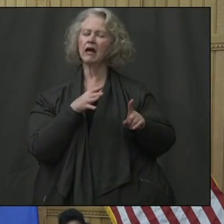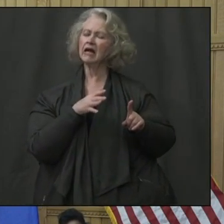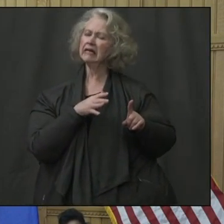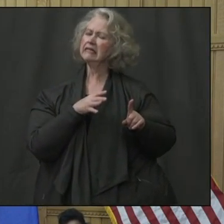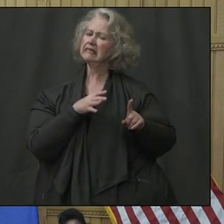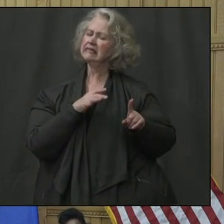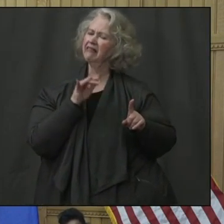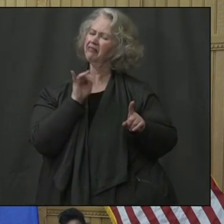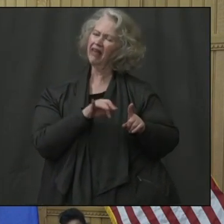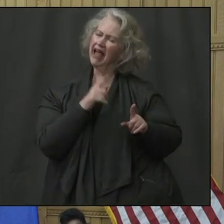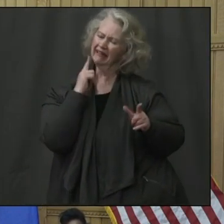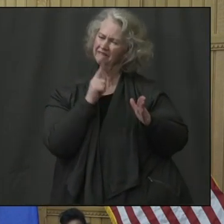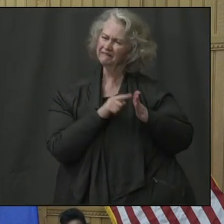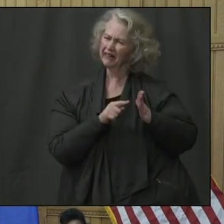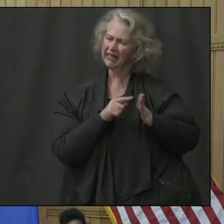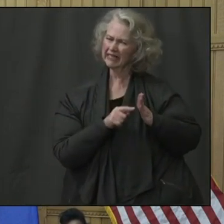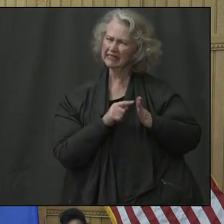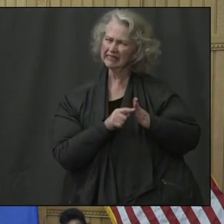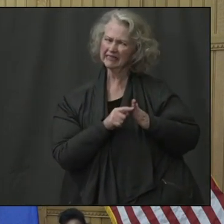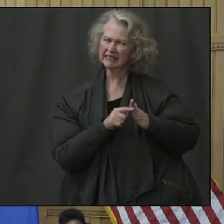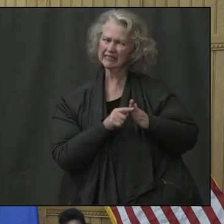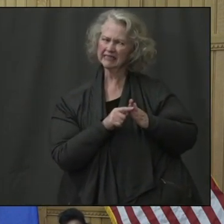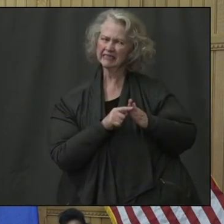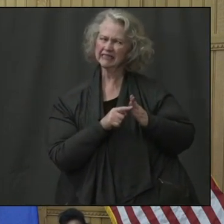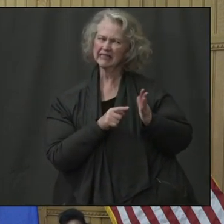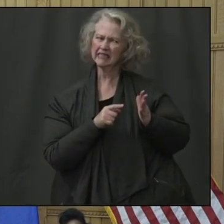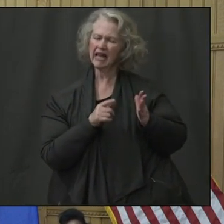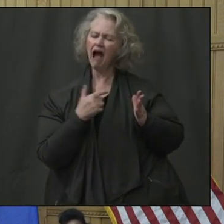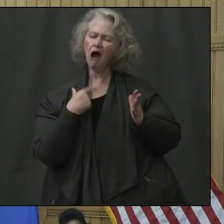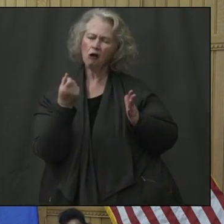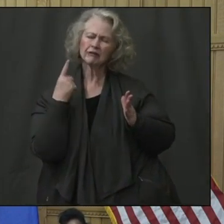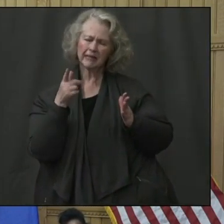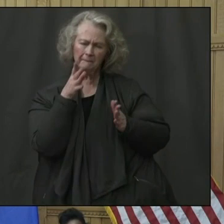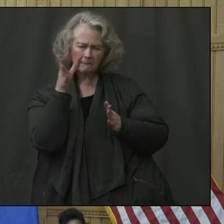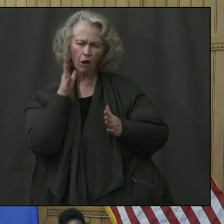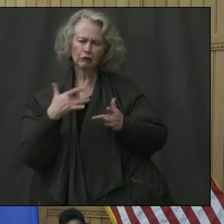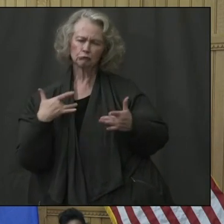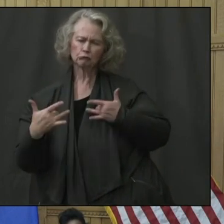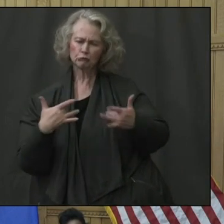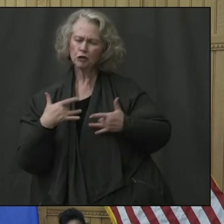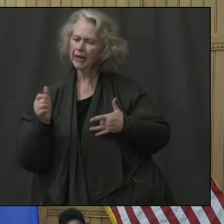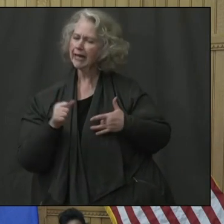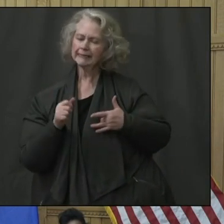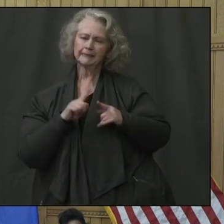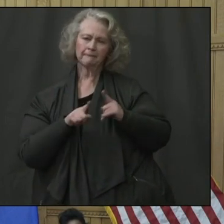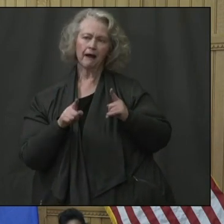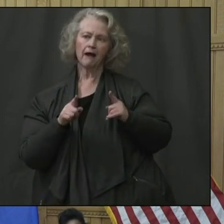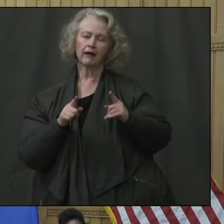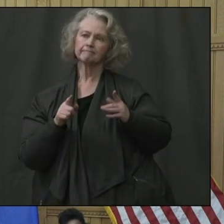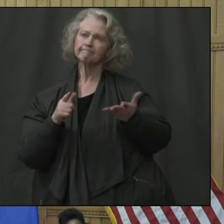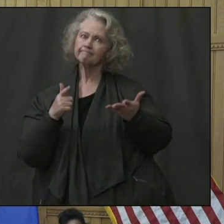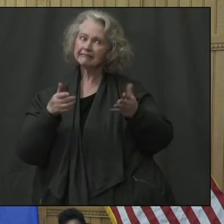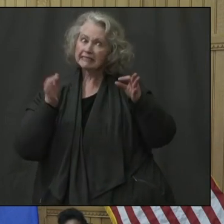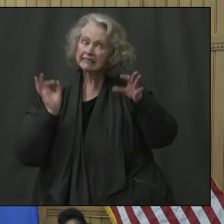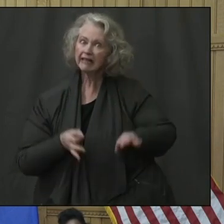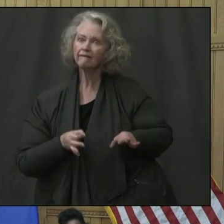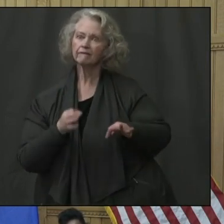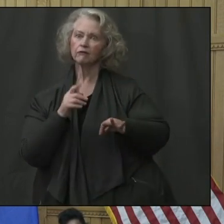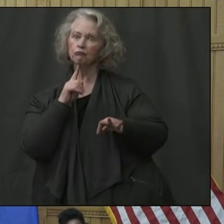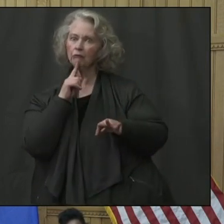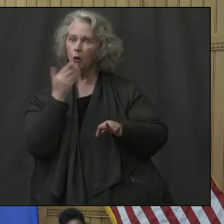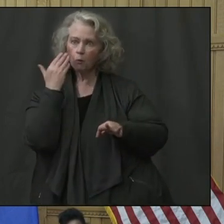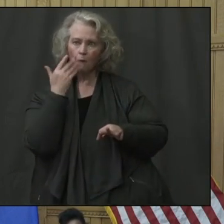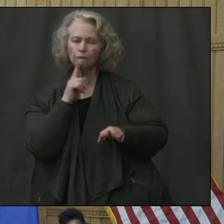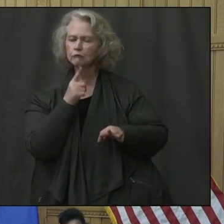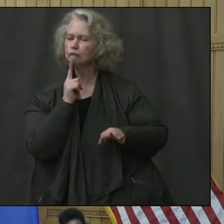investigation and I can't understand the concerns that many parents would have. But until we have further, uh, definitive information, we're not at liberty to